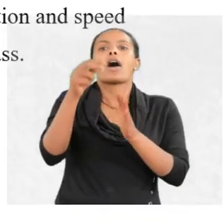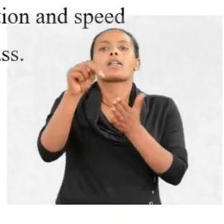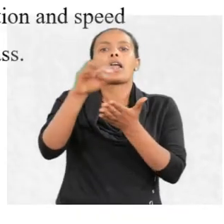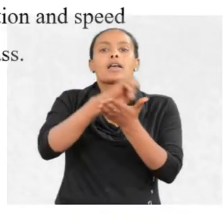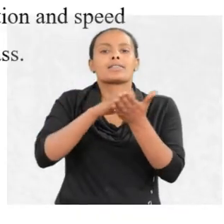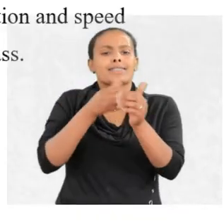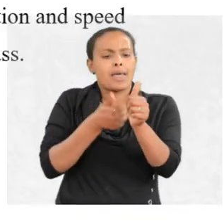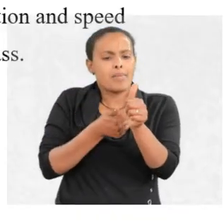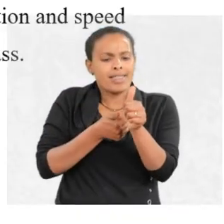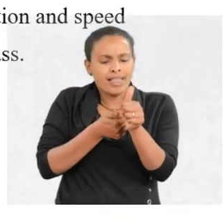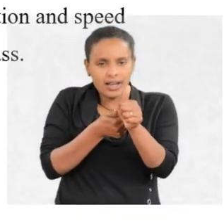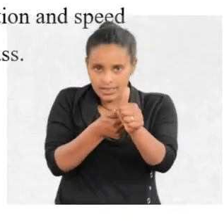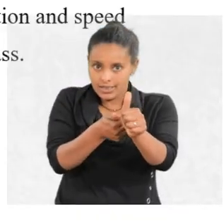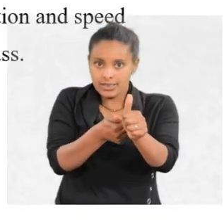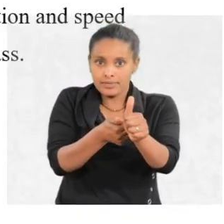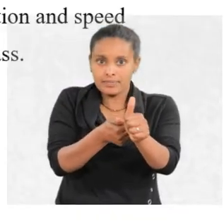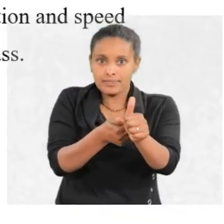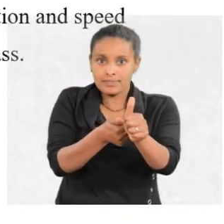simultaneously.